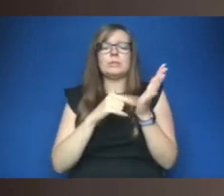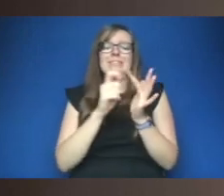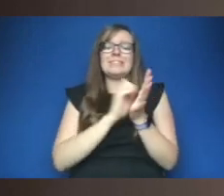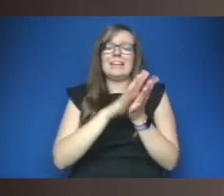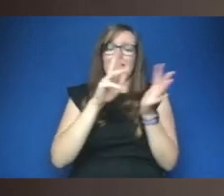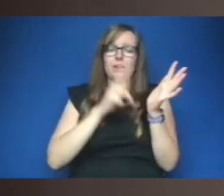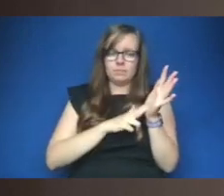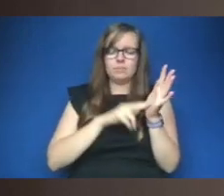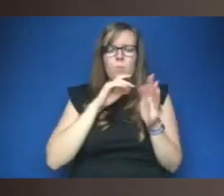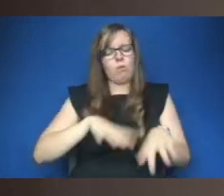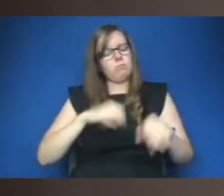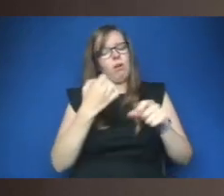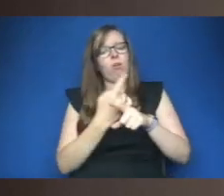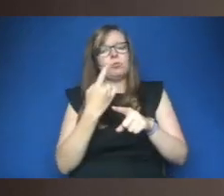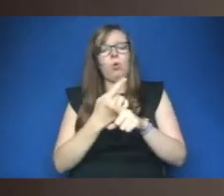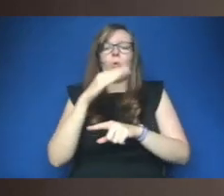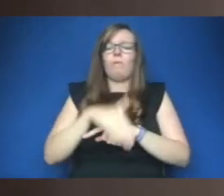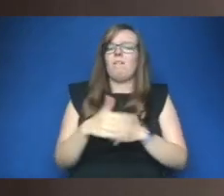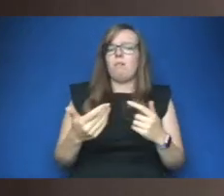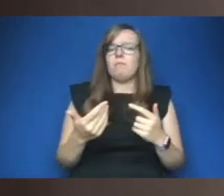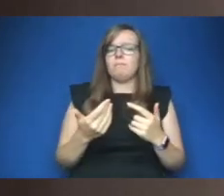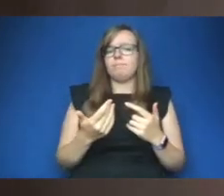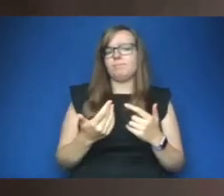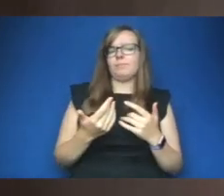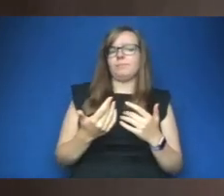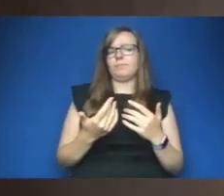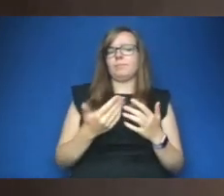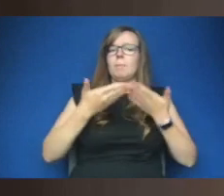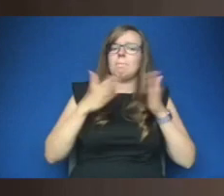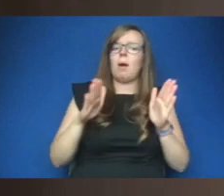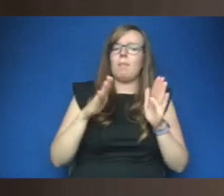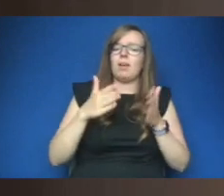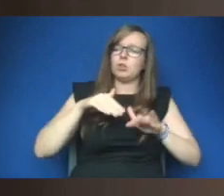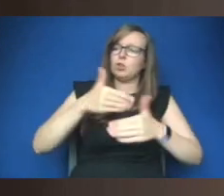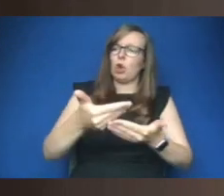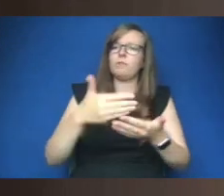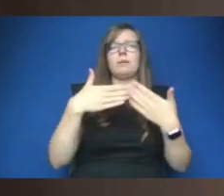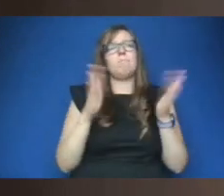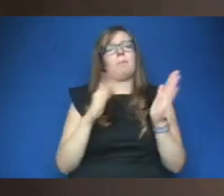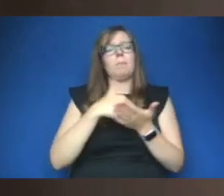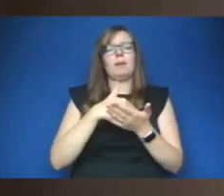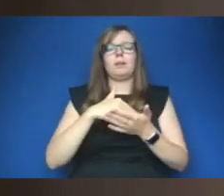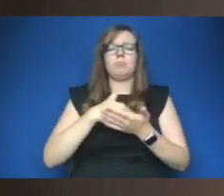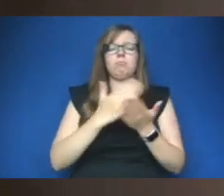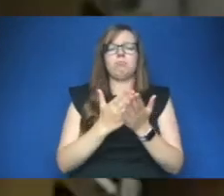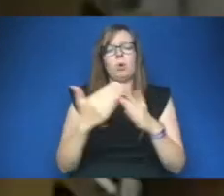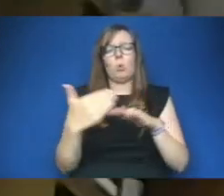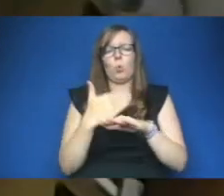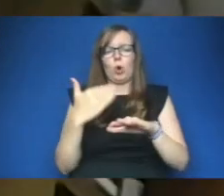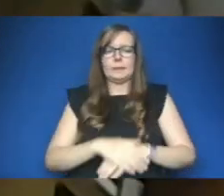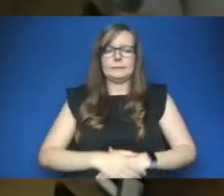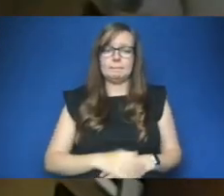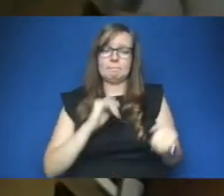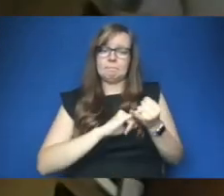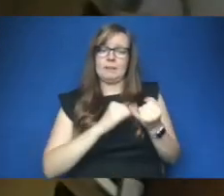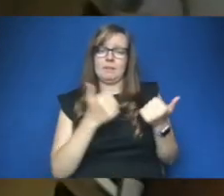start talking a little bit about um public services and public service workers okay uh thanks kate um